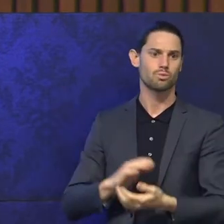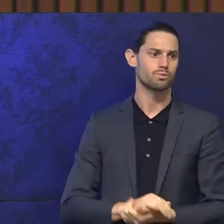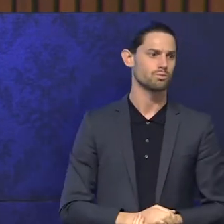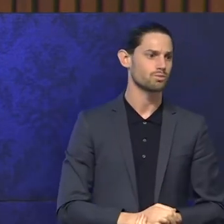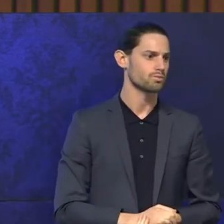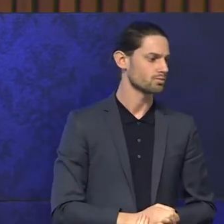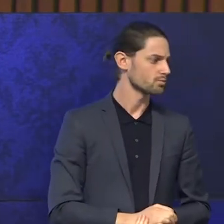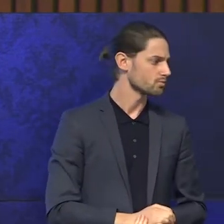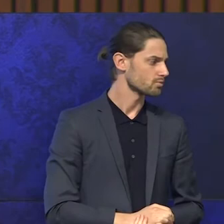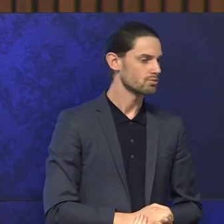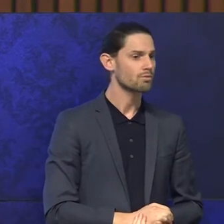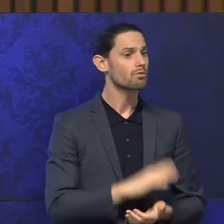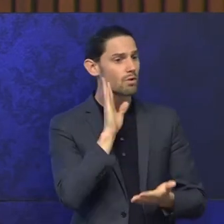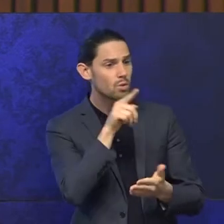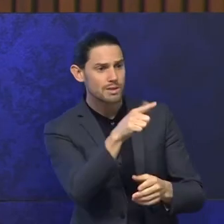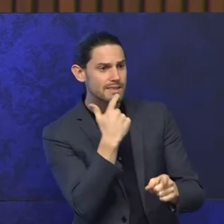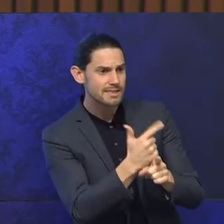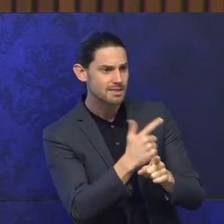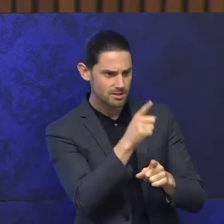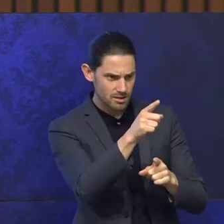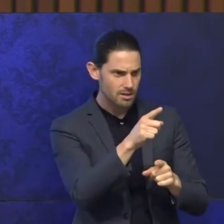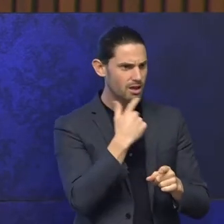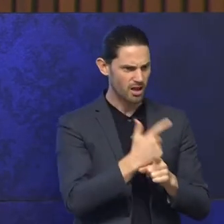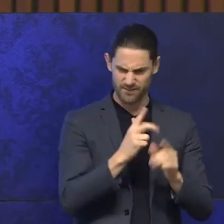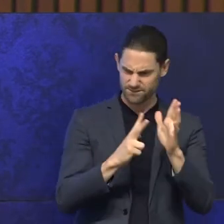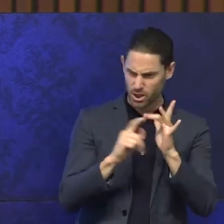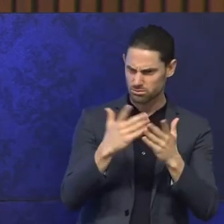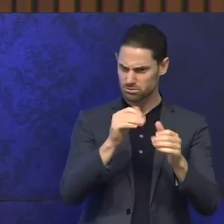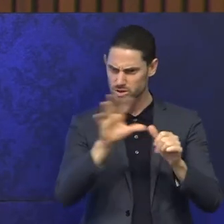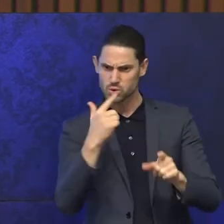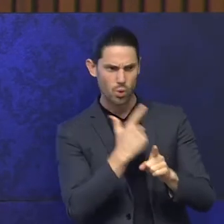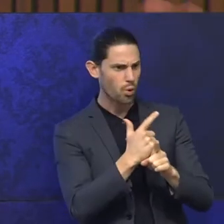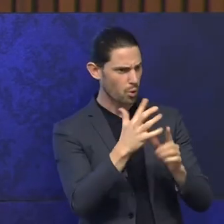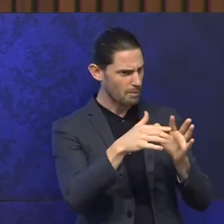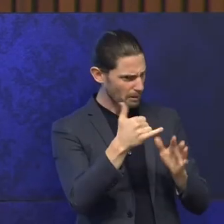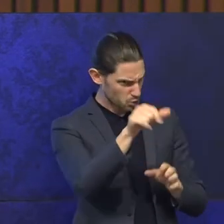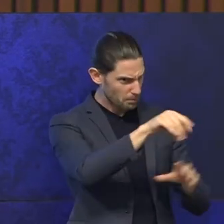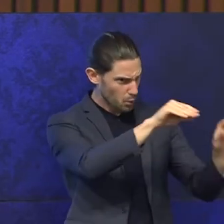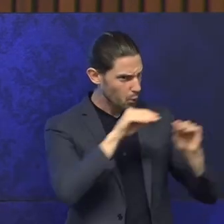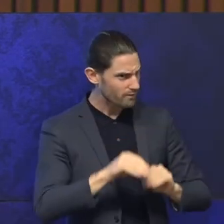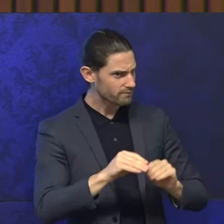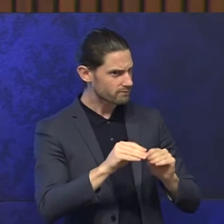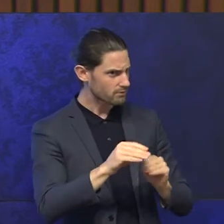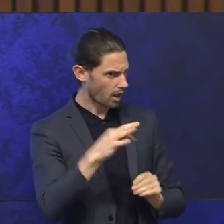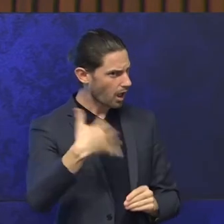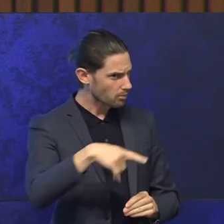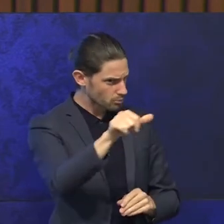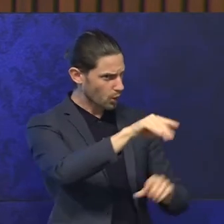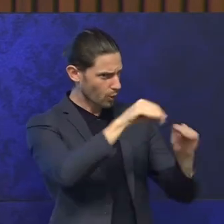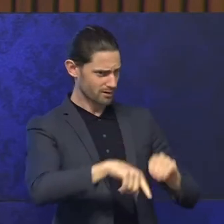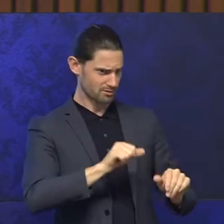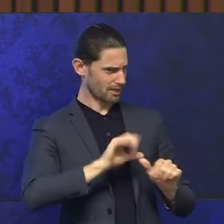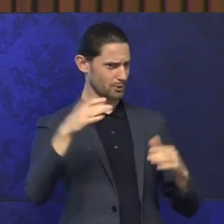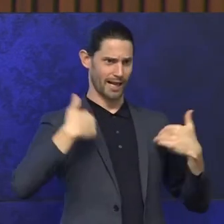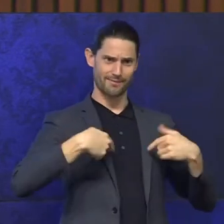Wayne, I noticed your comment that you were thinking about, you acknowledged how great Victoria's reform credentials were. You should come and move down here. It's a really great